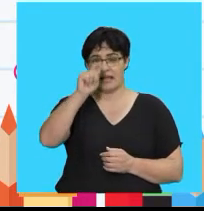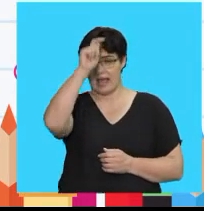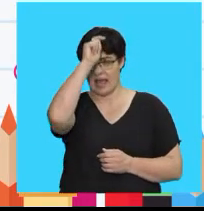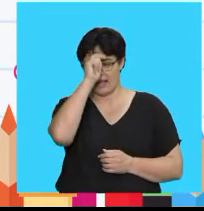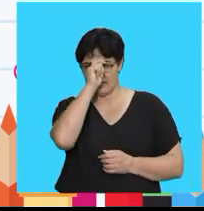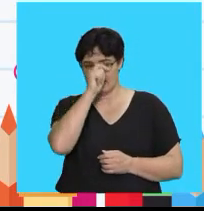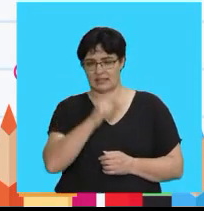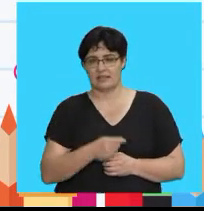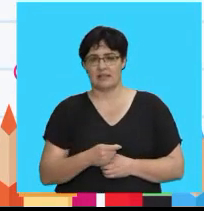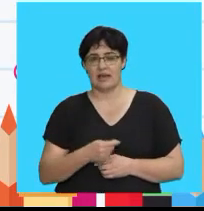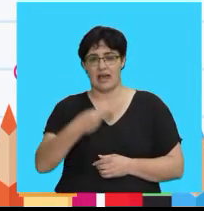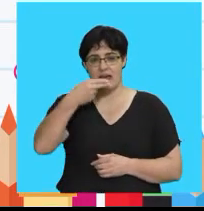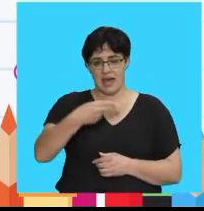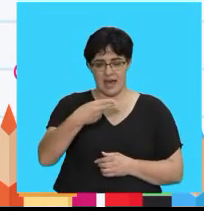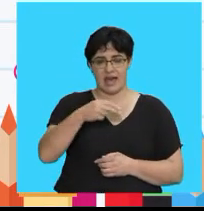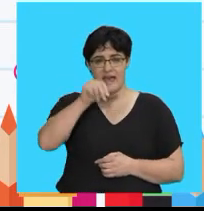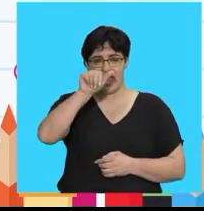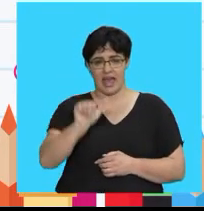Hat